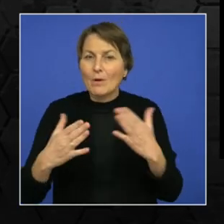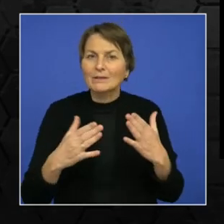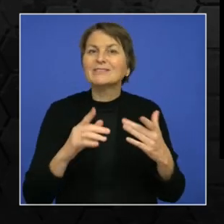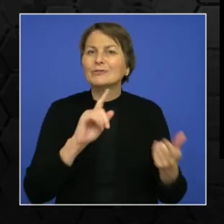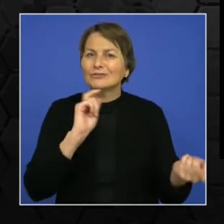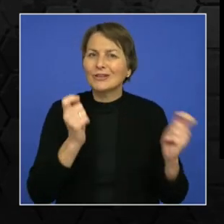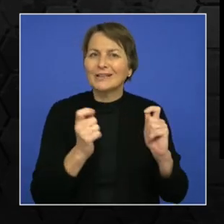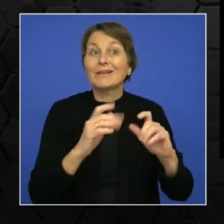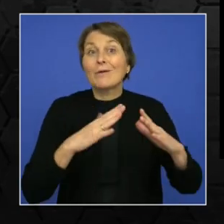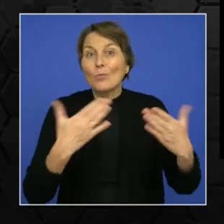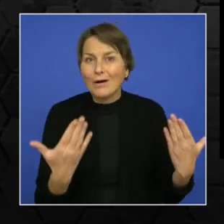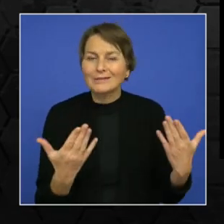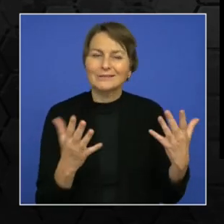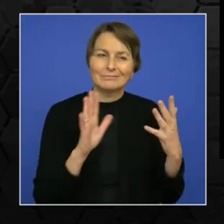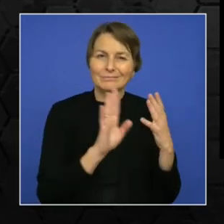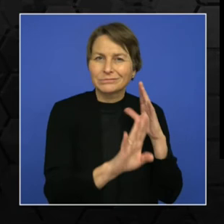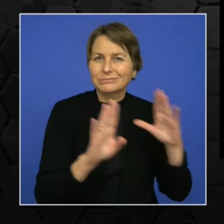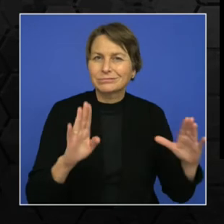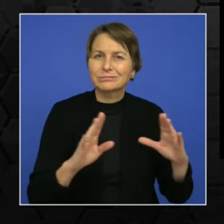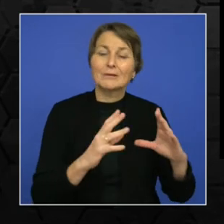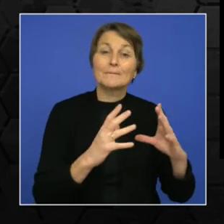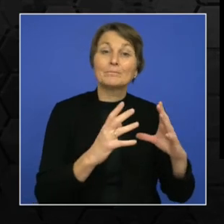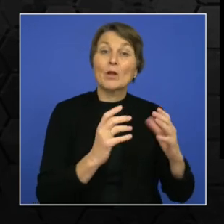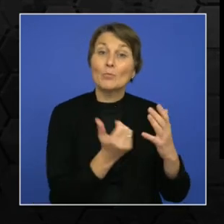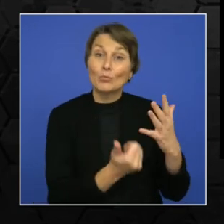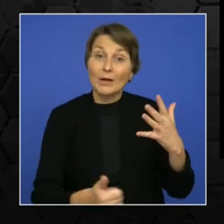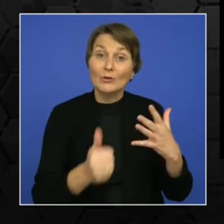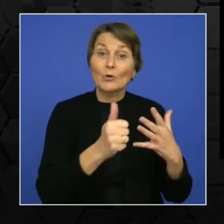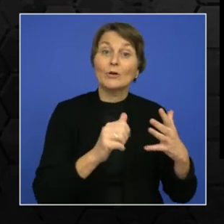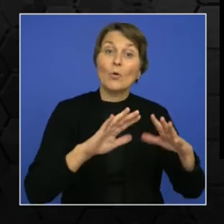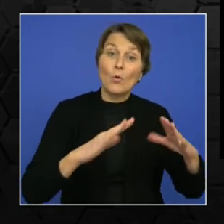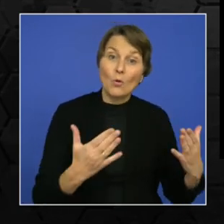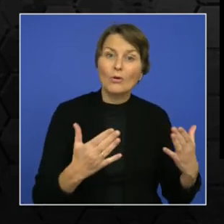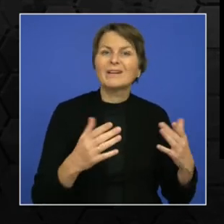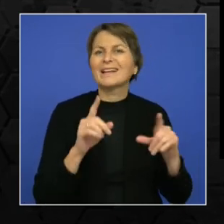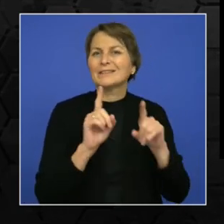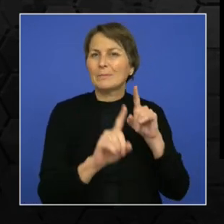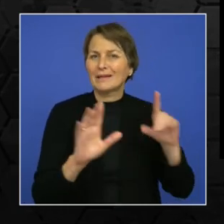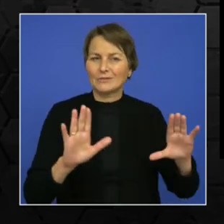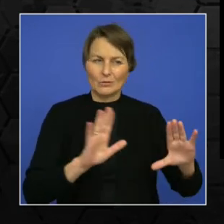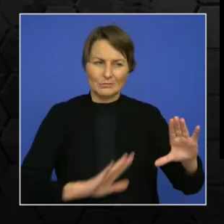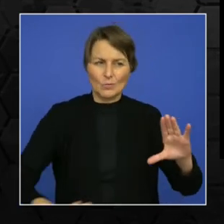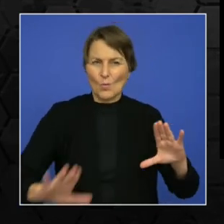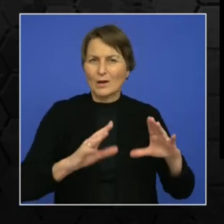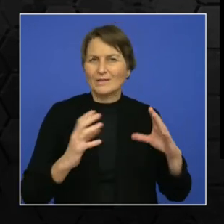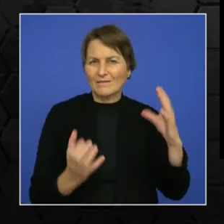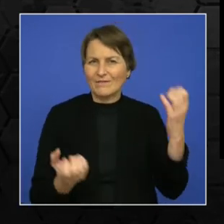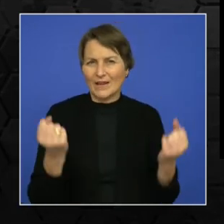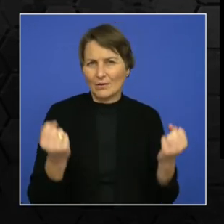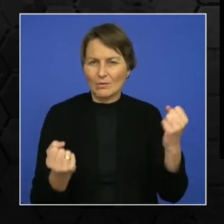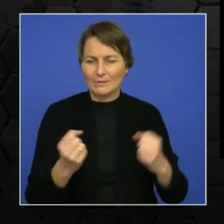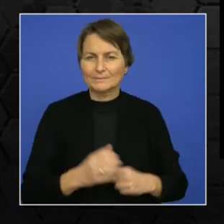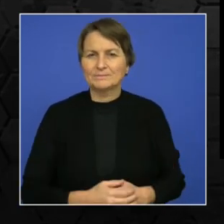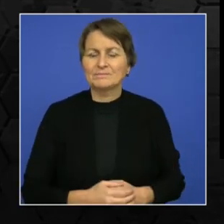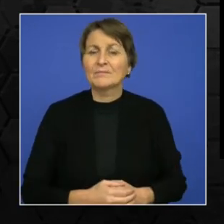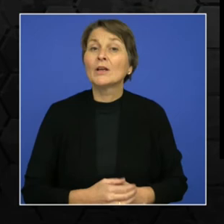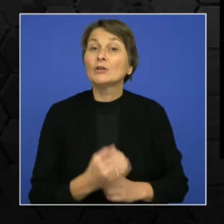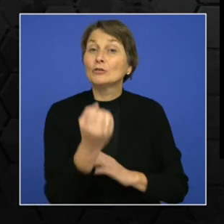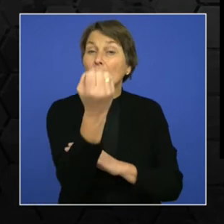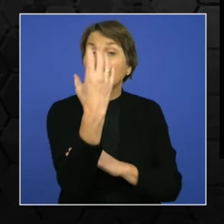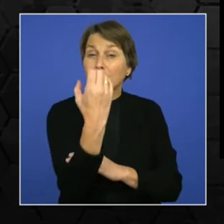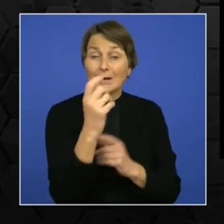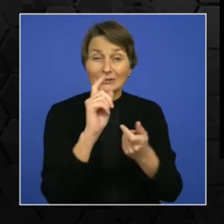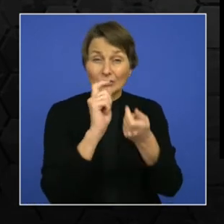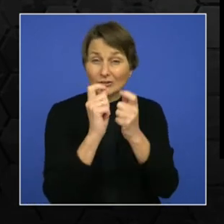the green time after assessing the priority request, whether it's actually a BRT vehicle or is it a false alarm. So signals should quickly change color again as soon as the BRT